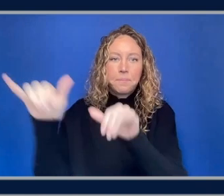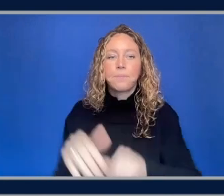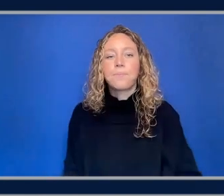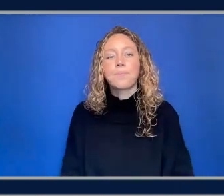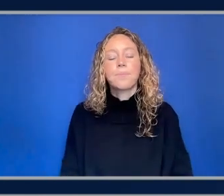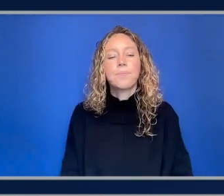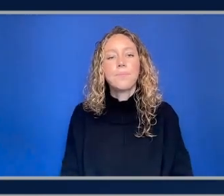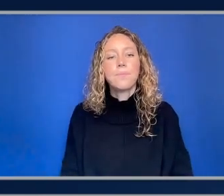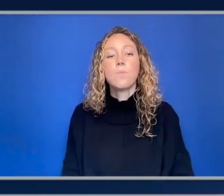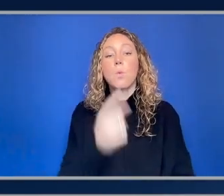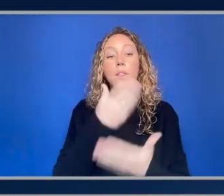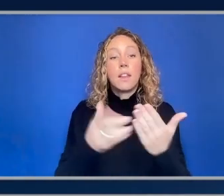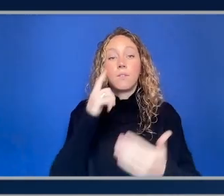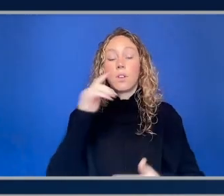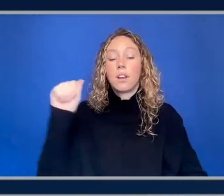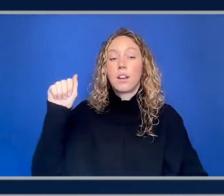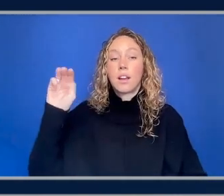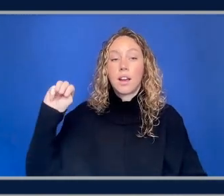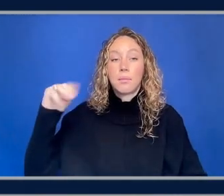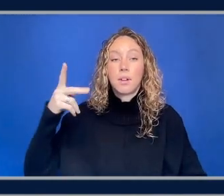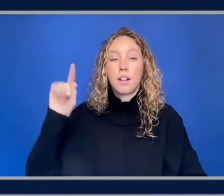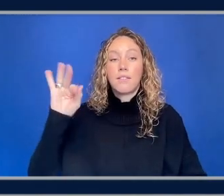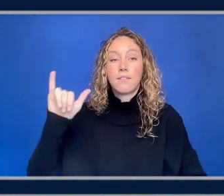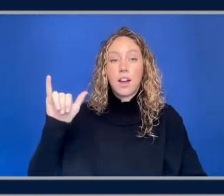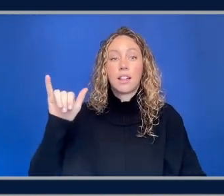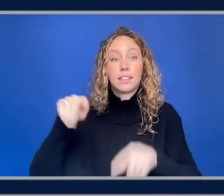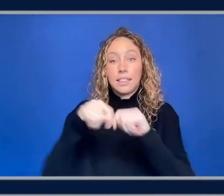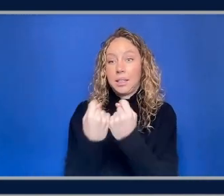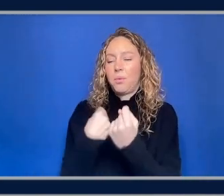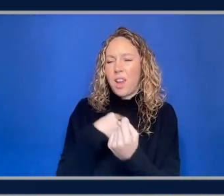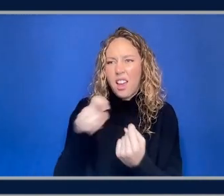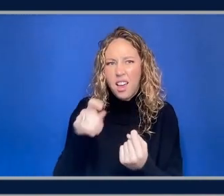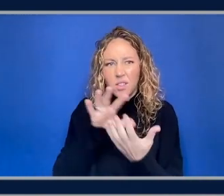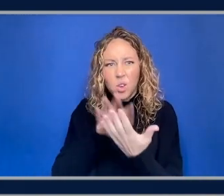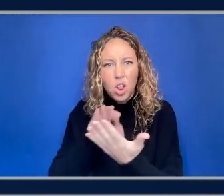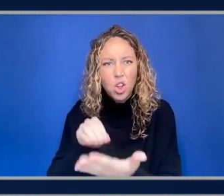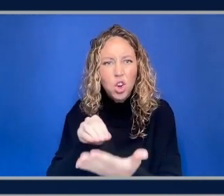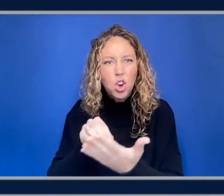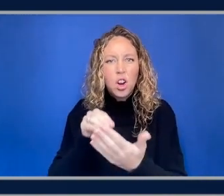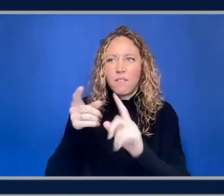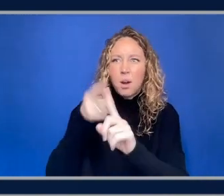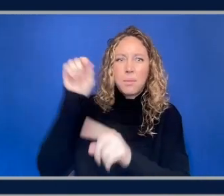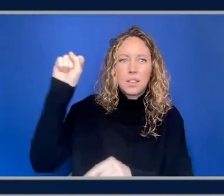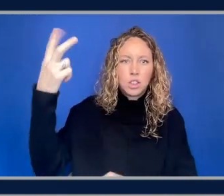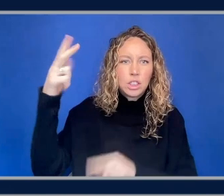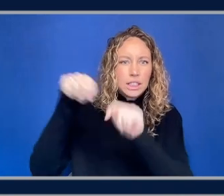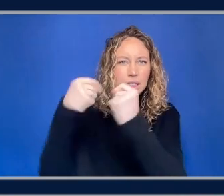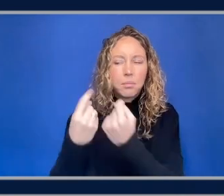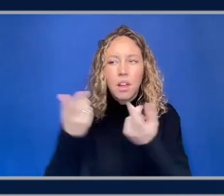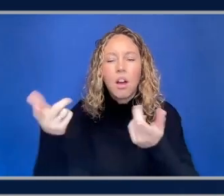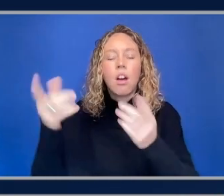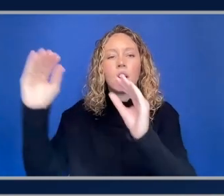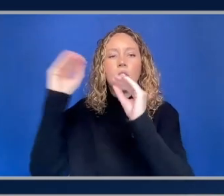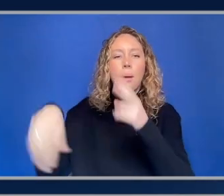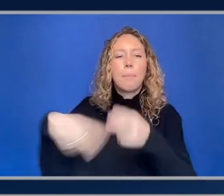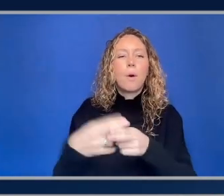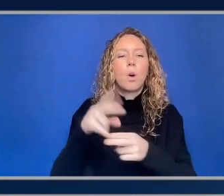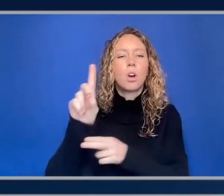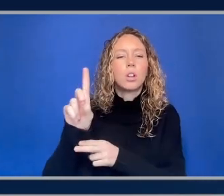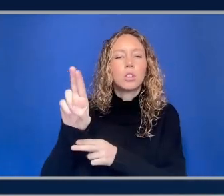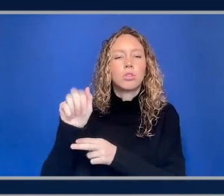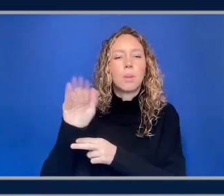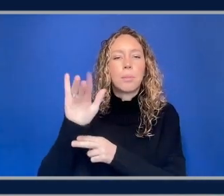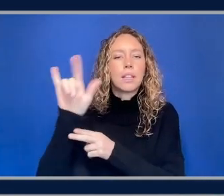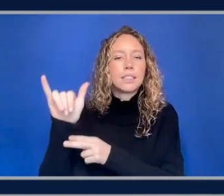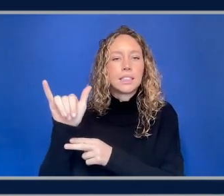as the amplify team that we had to learn a lot of working with the s3 team um they taught us a lot about these like durability features and stuff like that